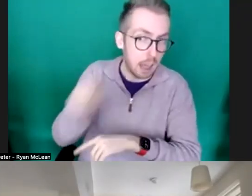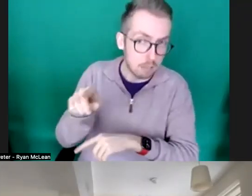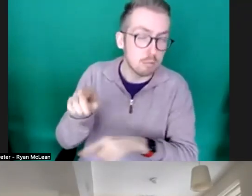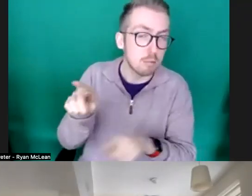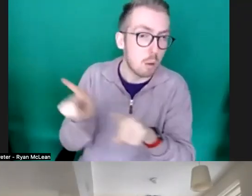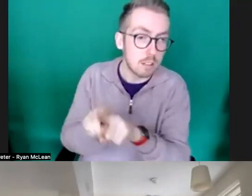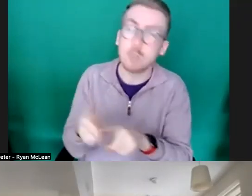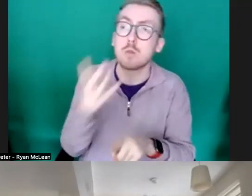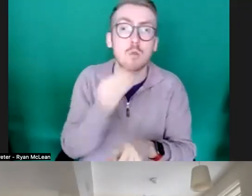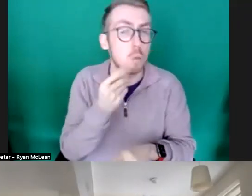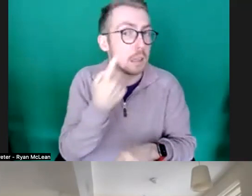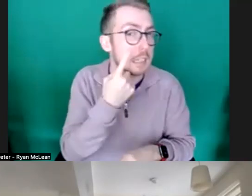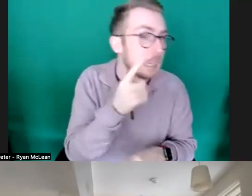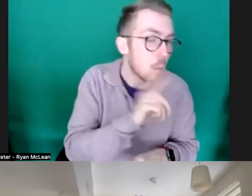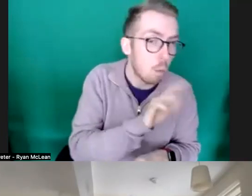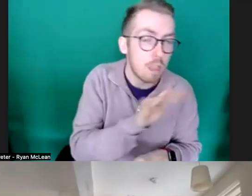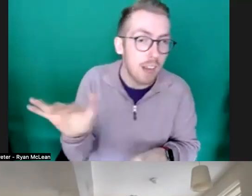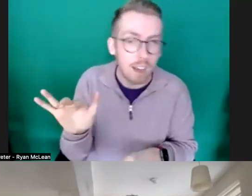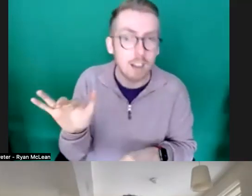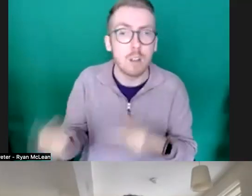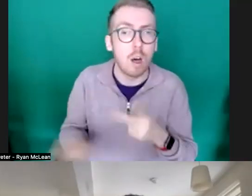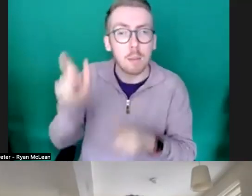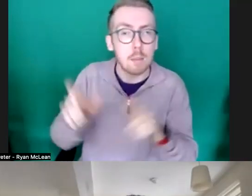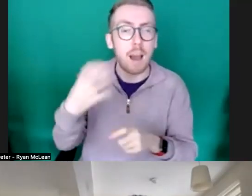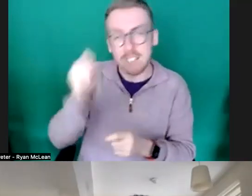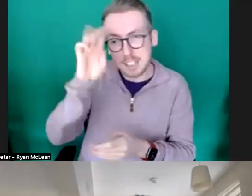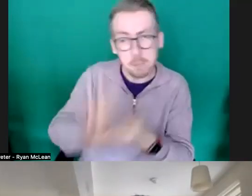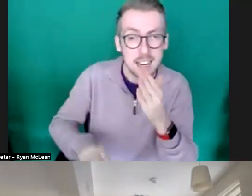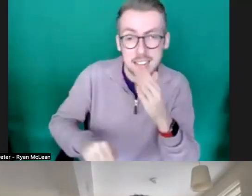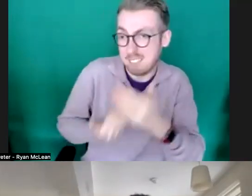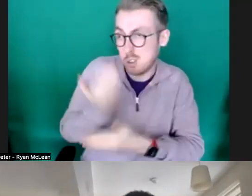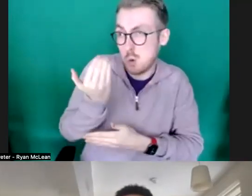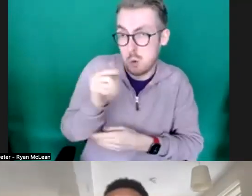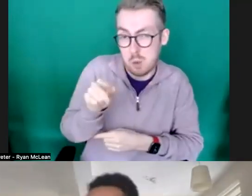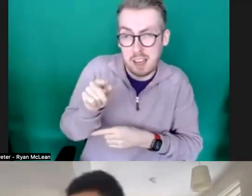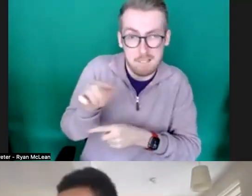you look out there and see who else has got experience if you're fairly new to that sector